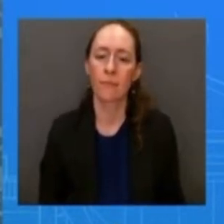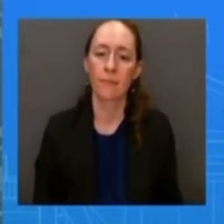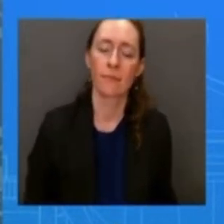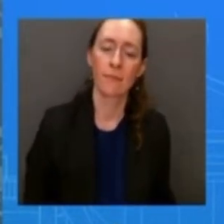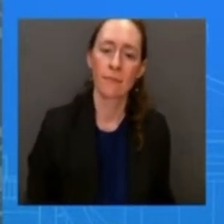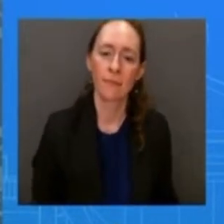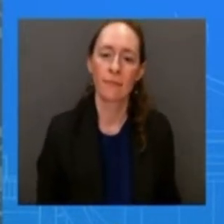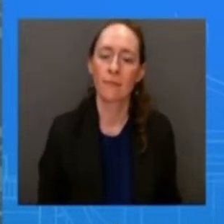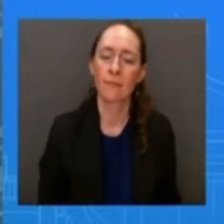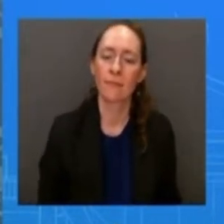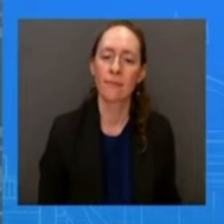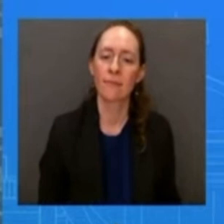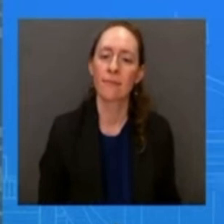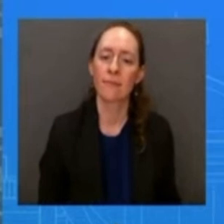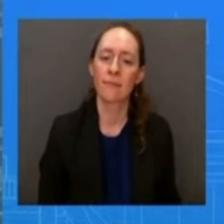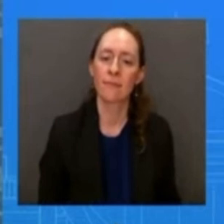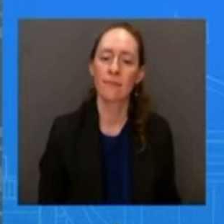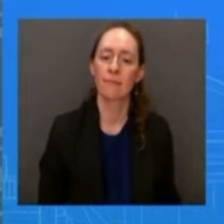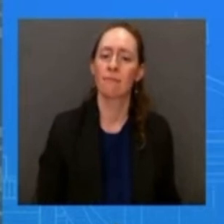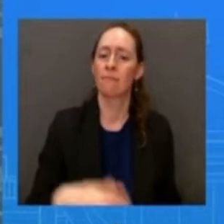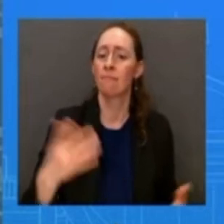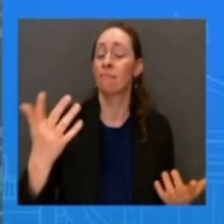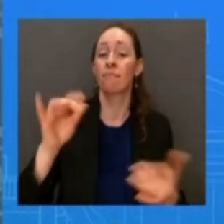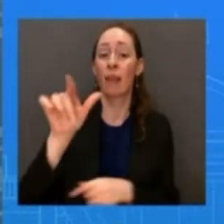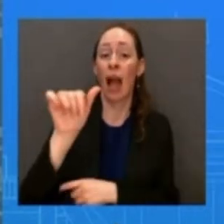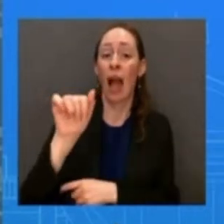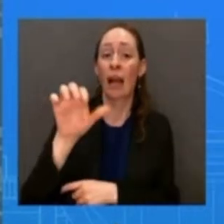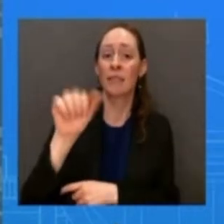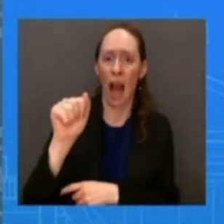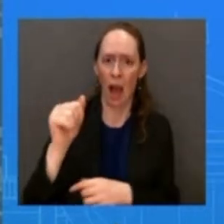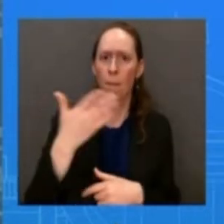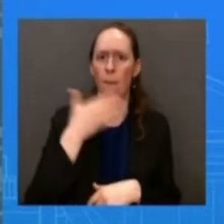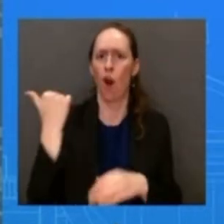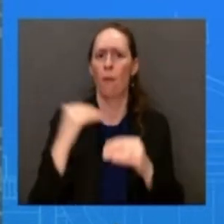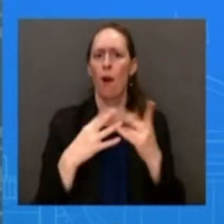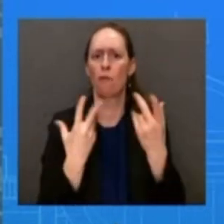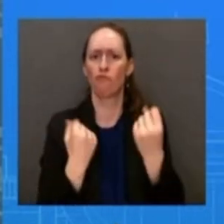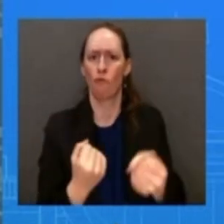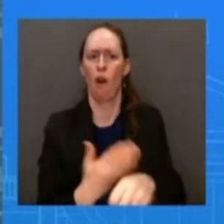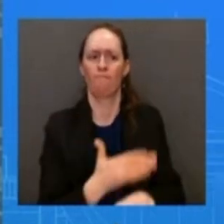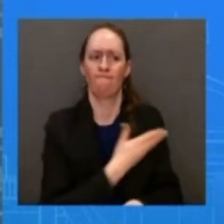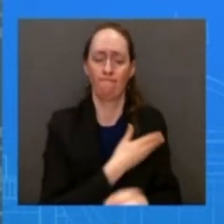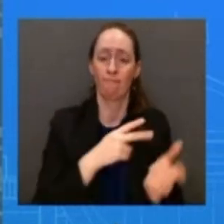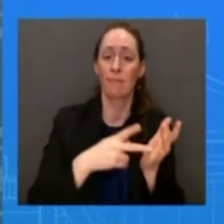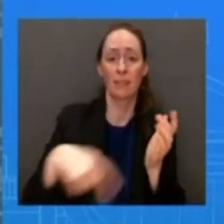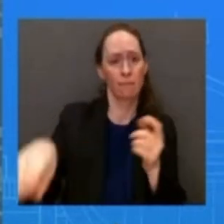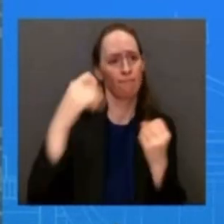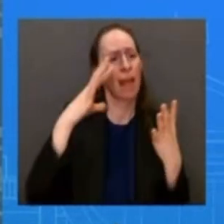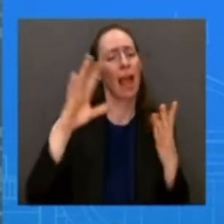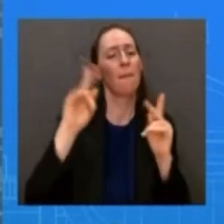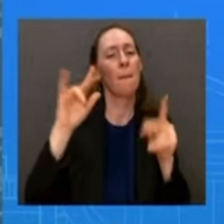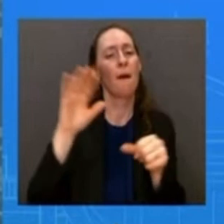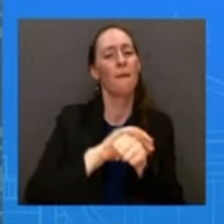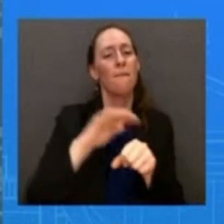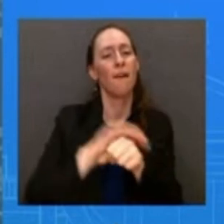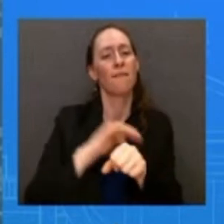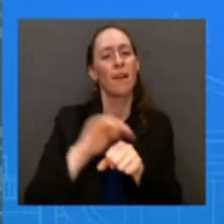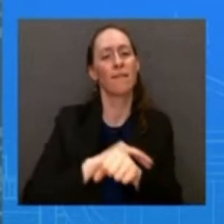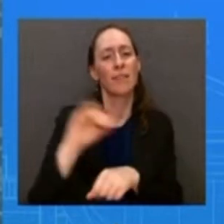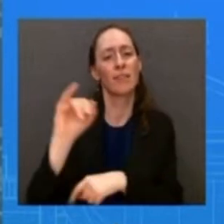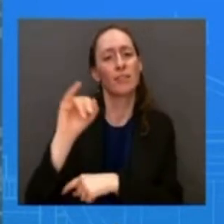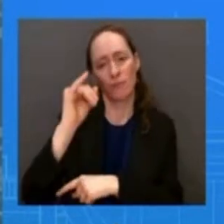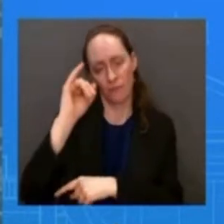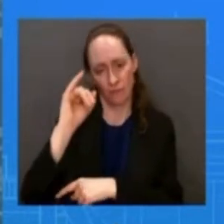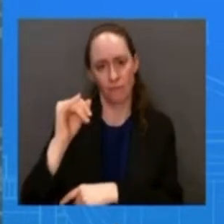act to expand health insurance coverage to millions more Americans and enacting new consumer protections played a critical role in